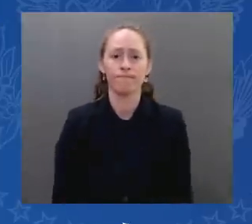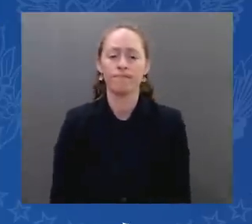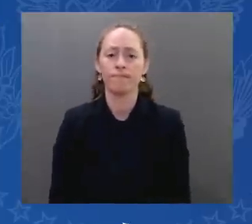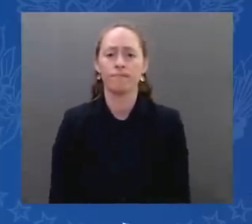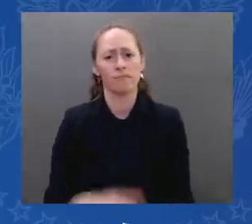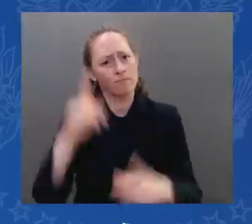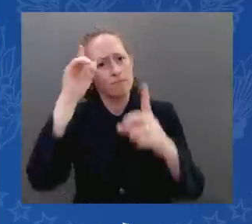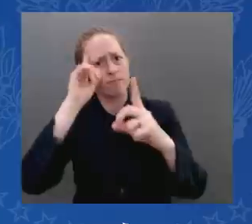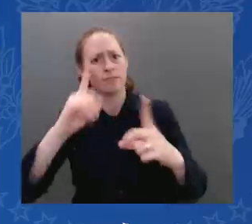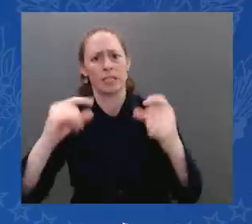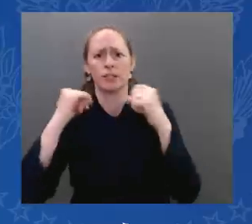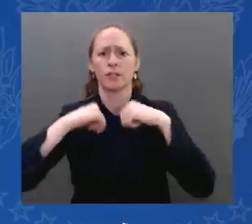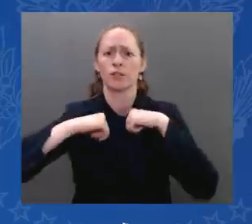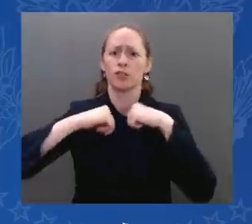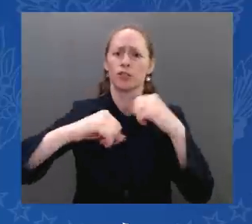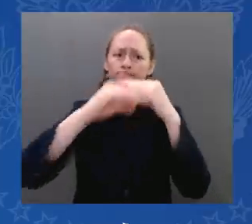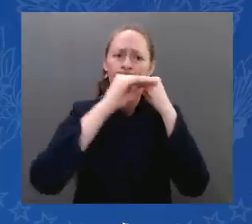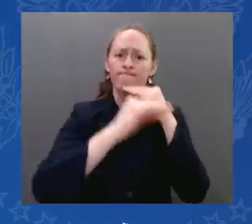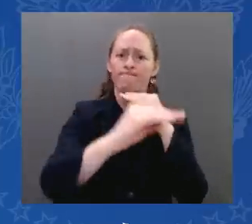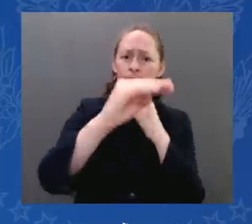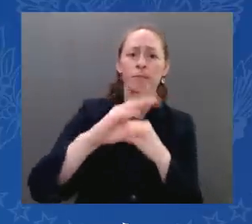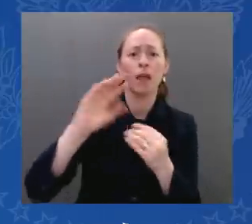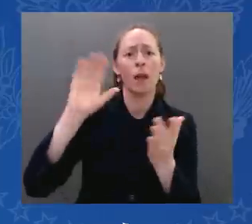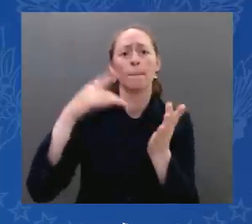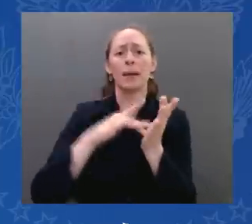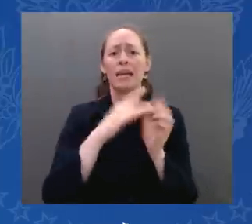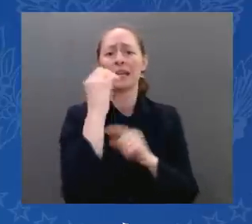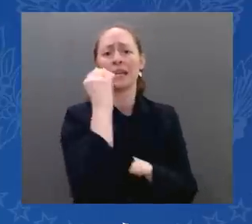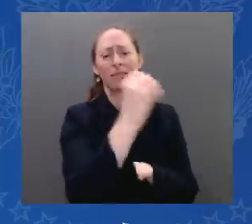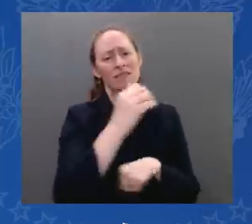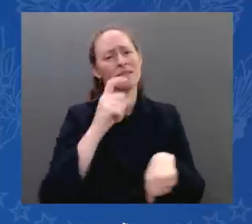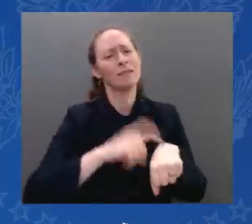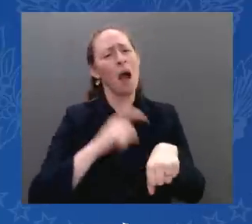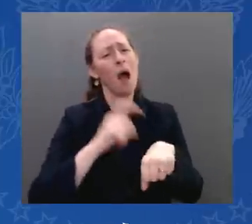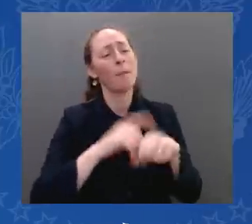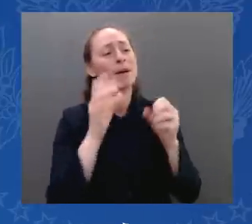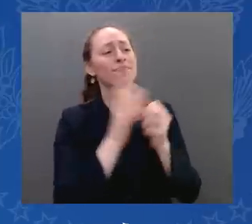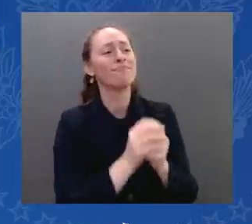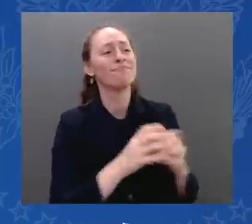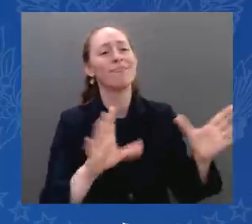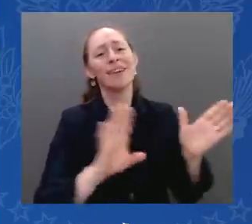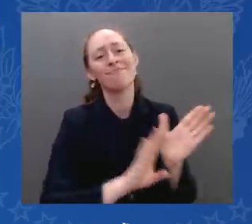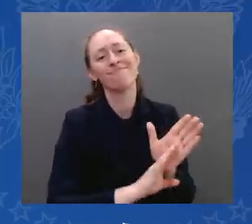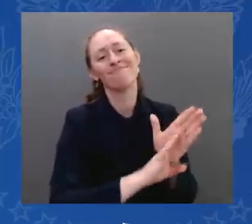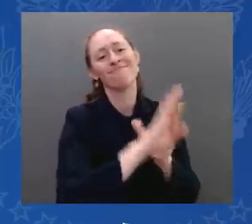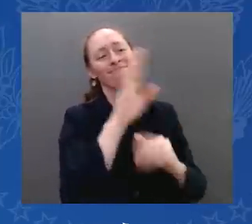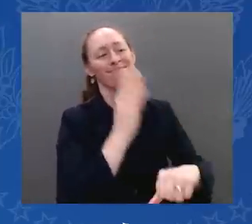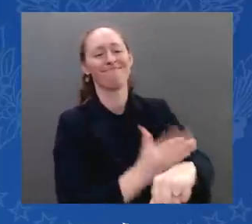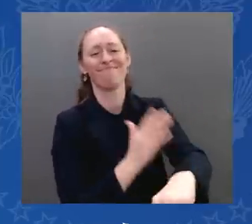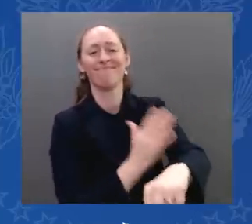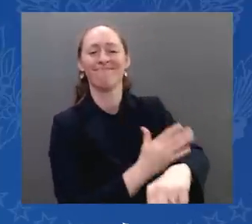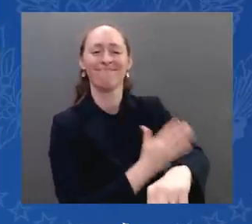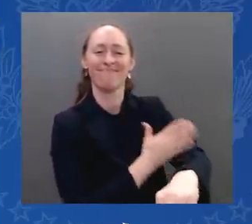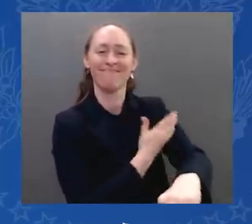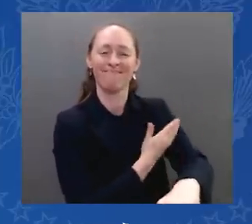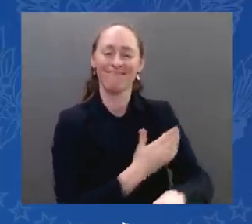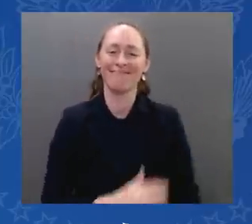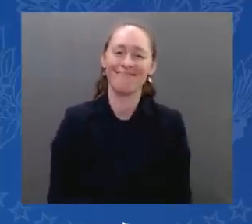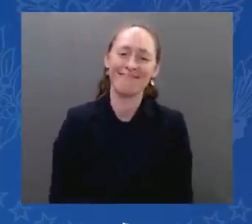We send with you, to all the nations of the region, including, of course, the Palestinians,